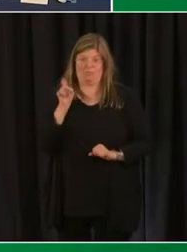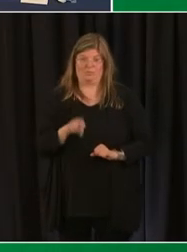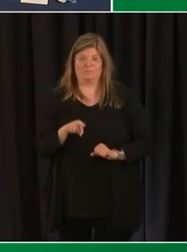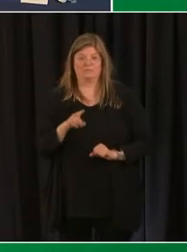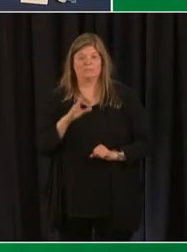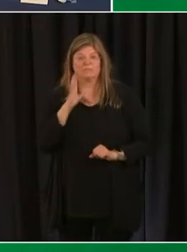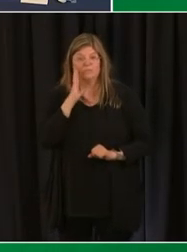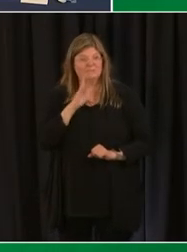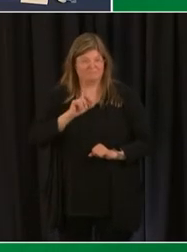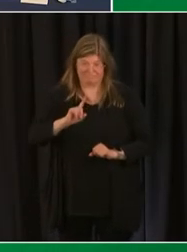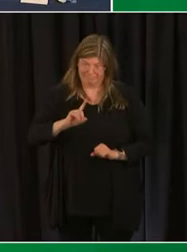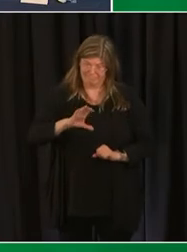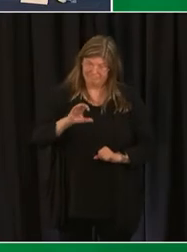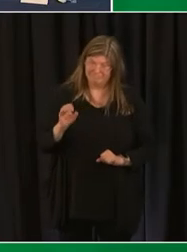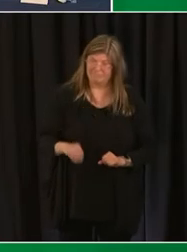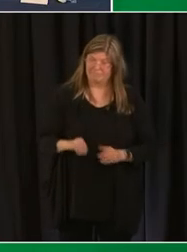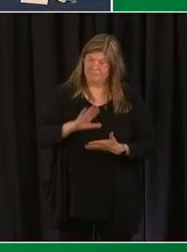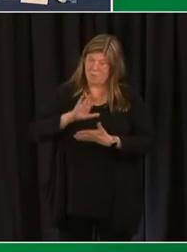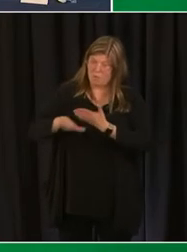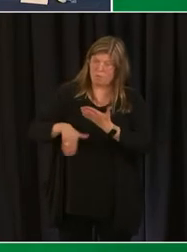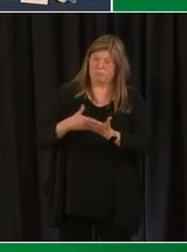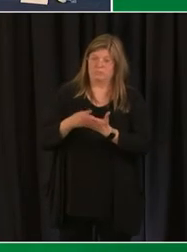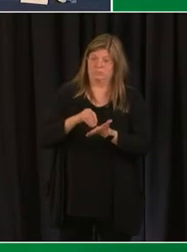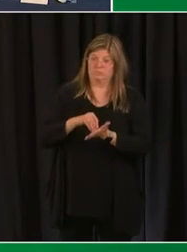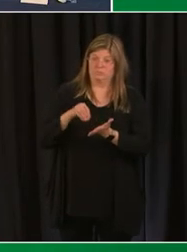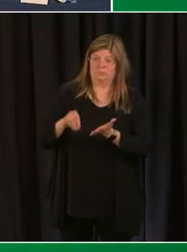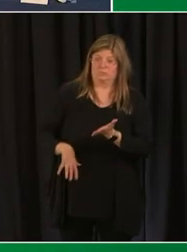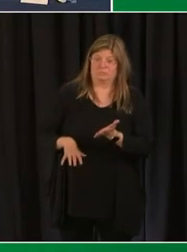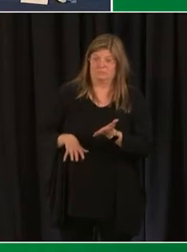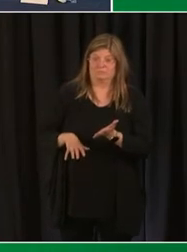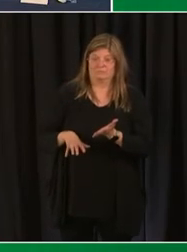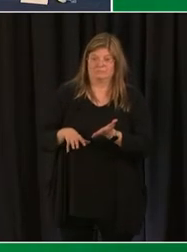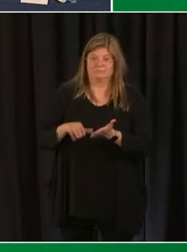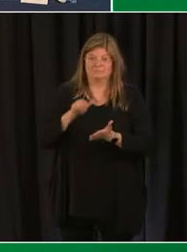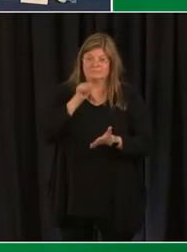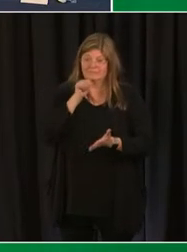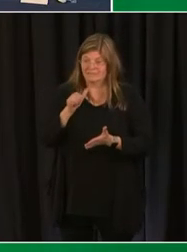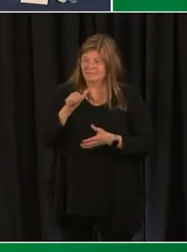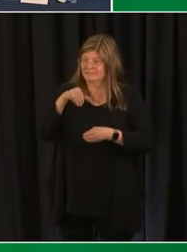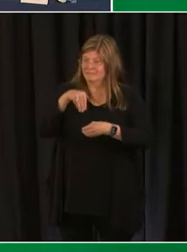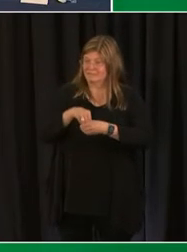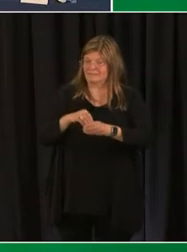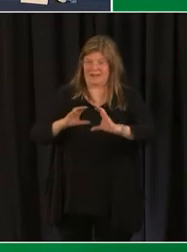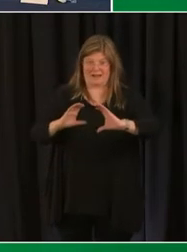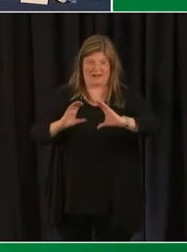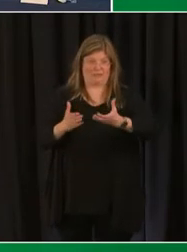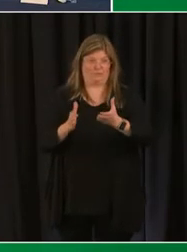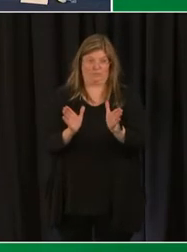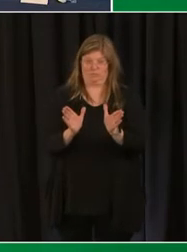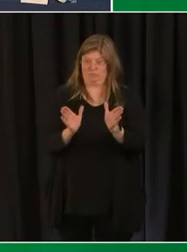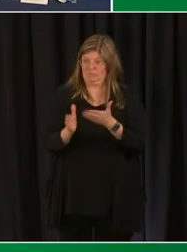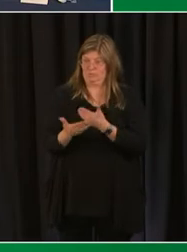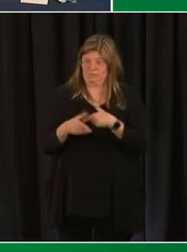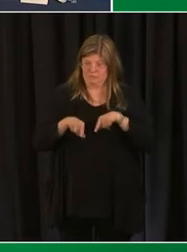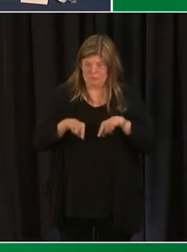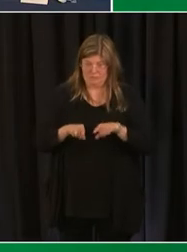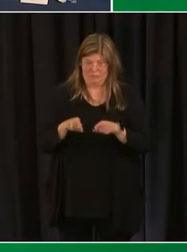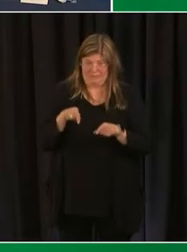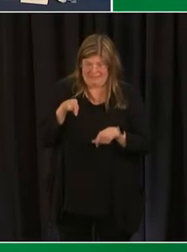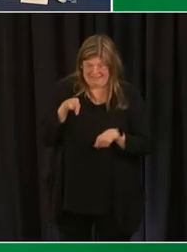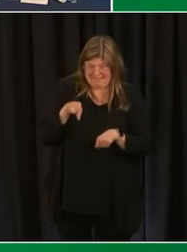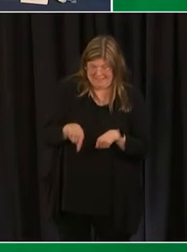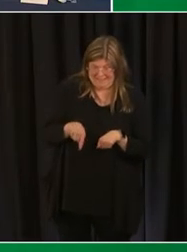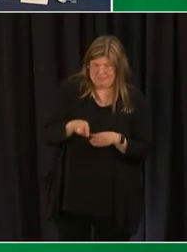100 of the students will not be in the classroom during this school